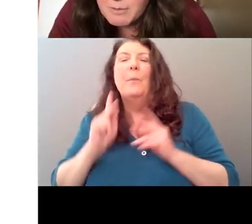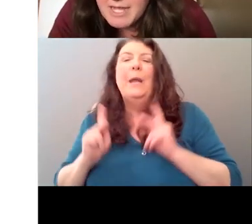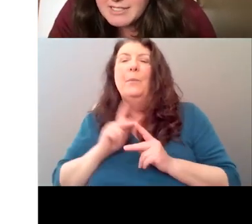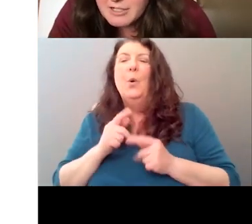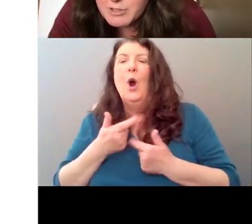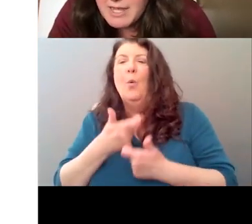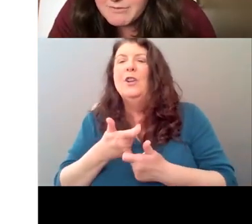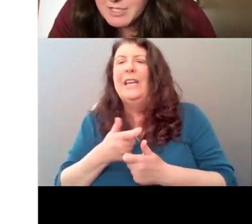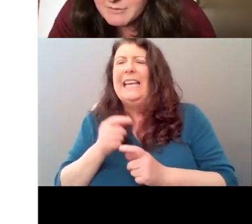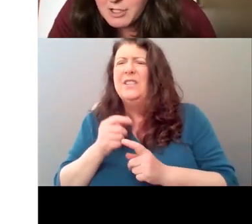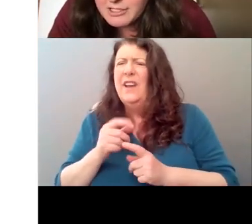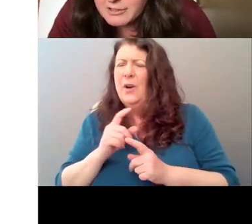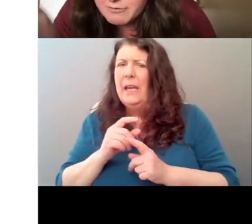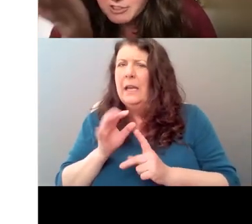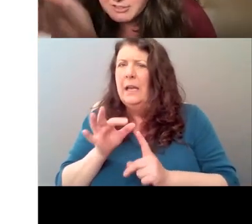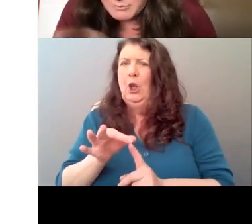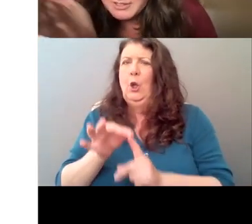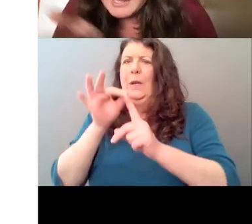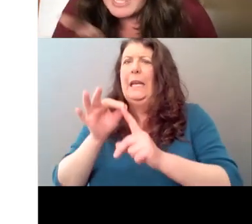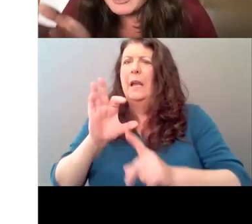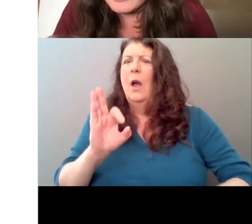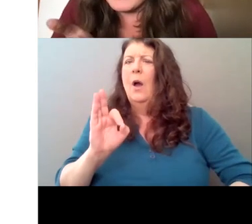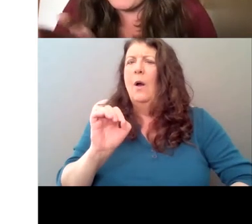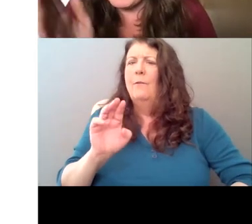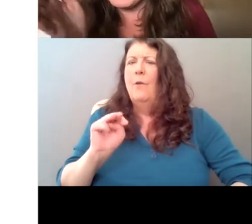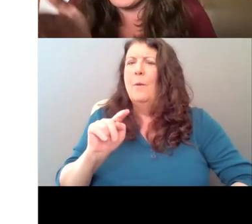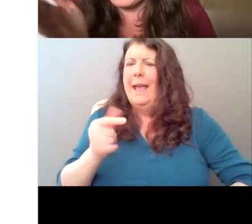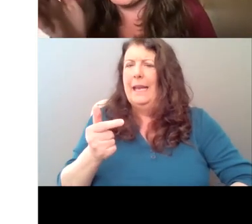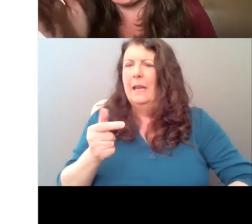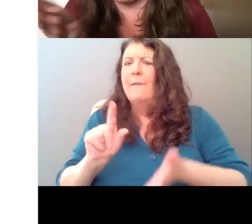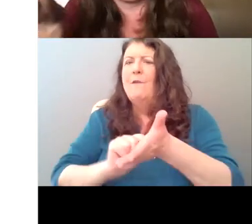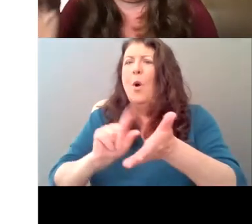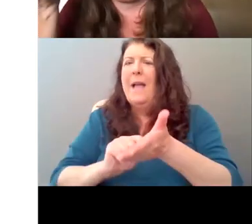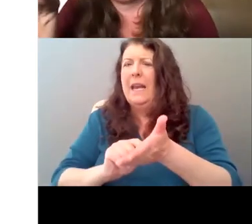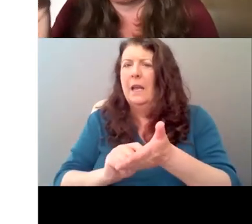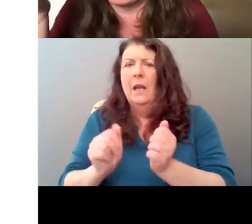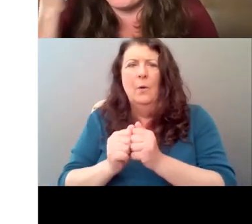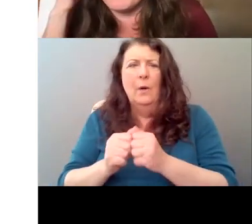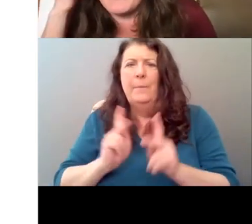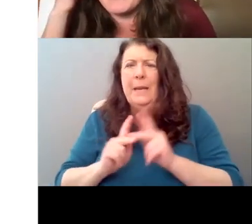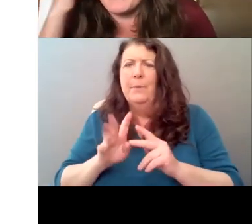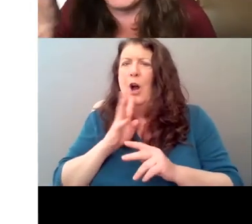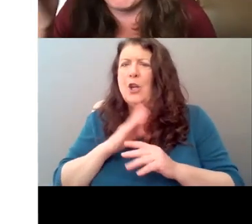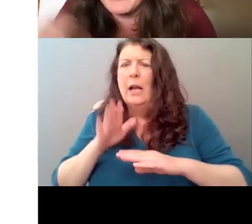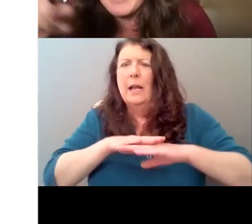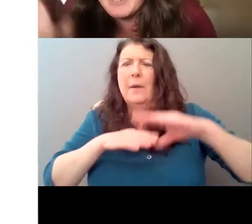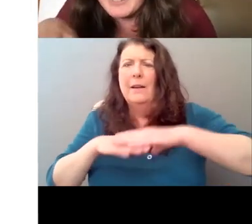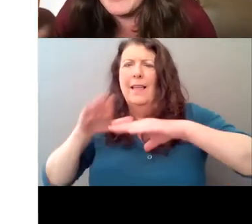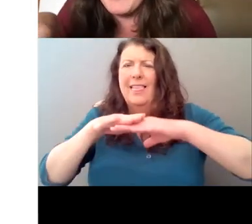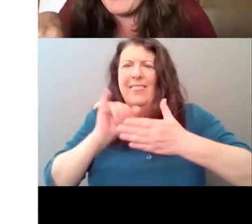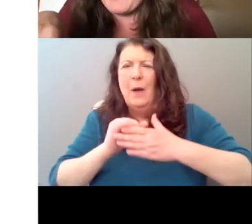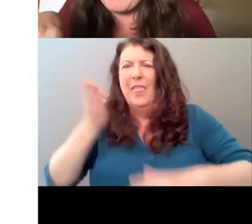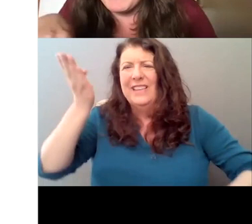unique formatting there where you have them kind of talking over each other with the slashes. I always see that as more as actually more of a, a playwriting